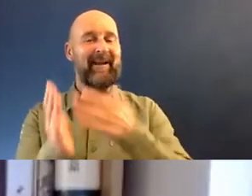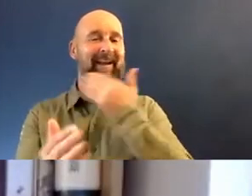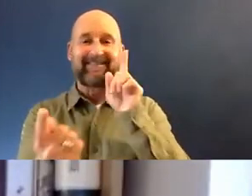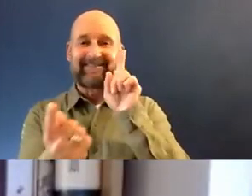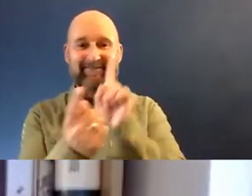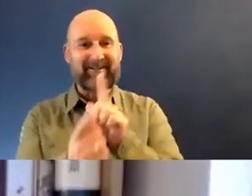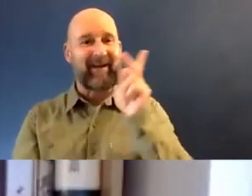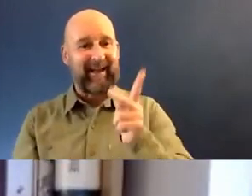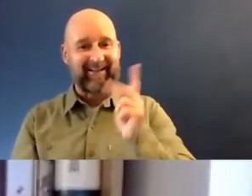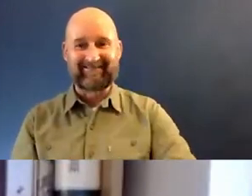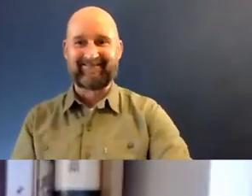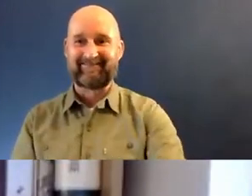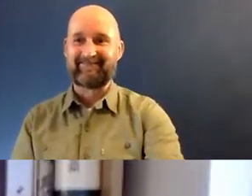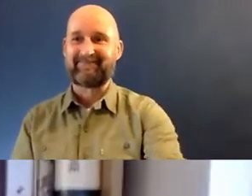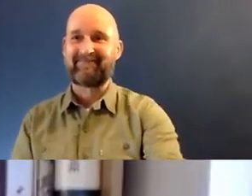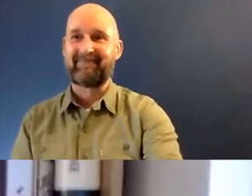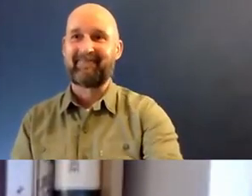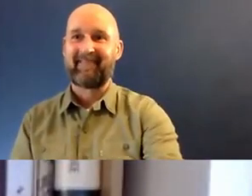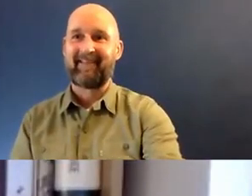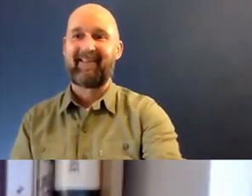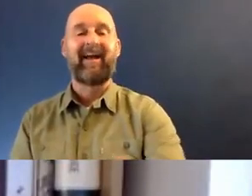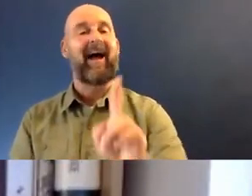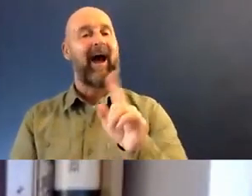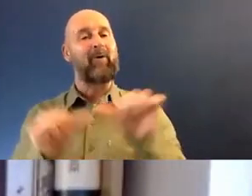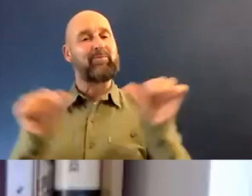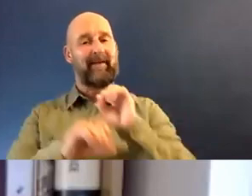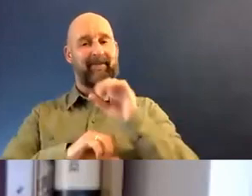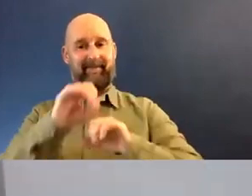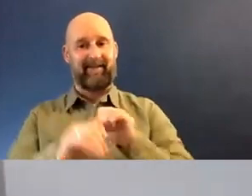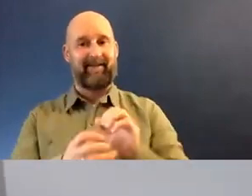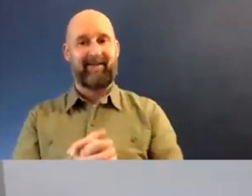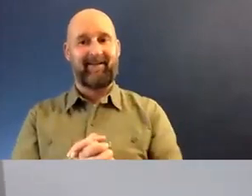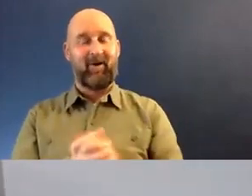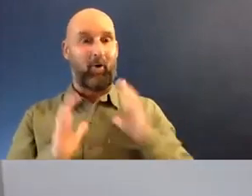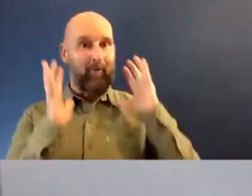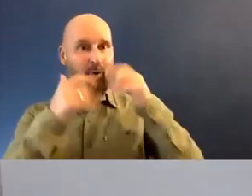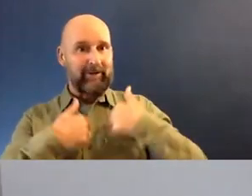Nice to see you. I'm going to say a few things about you. So you are a writer,